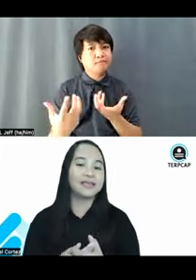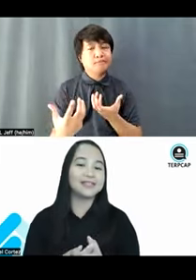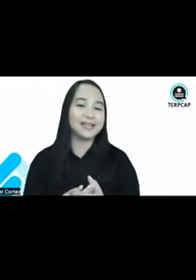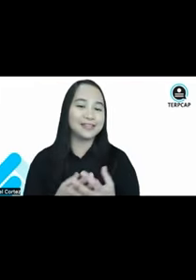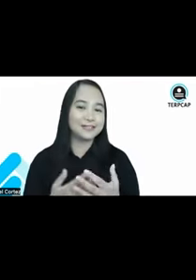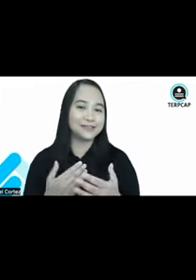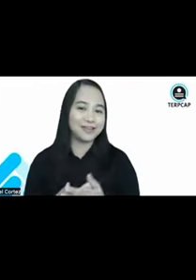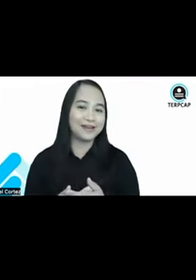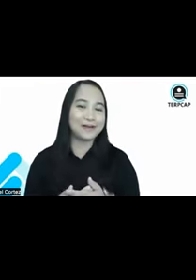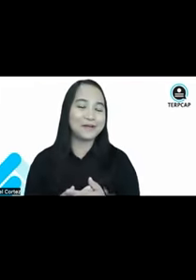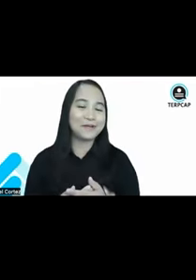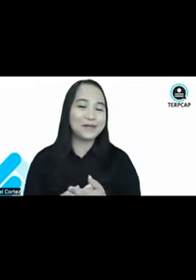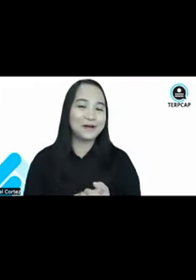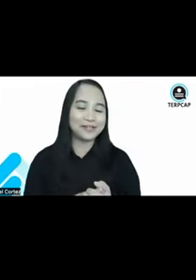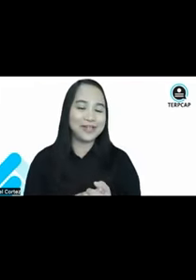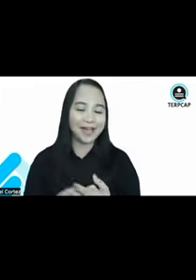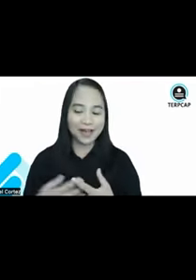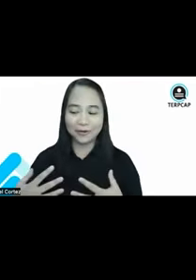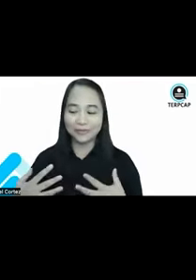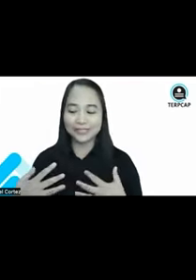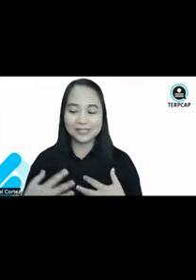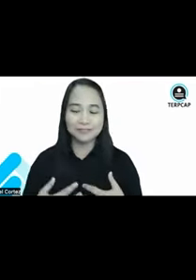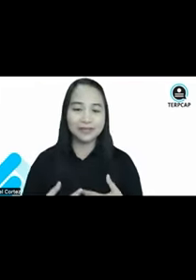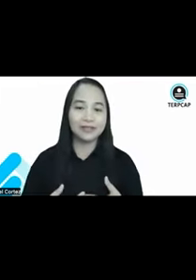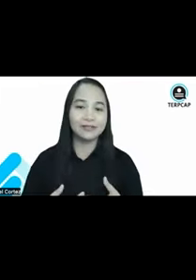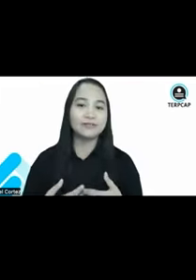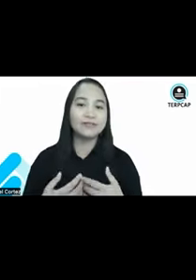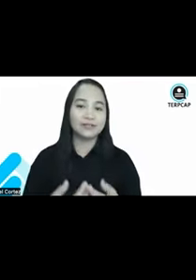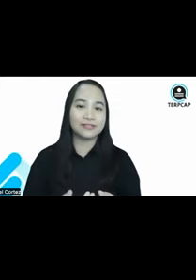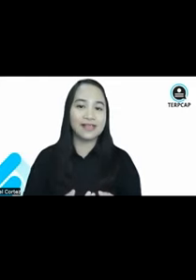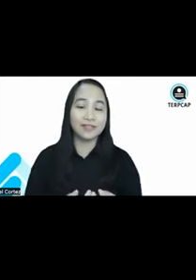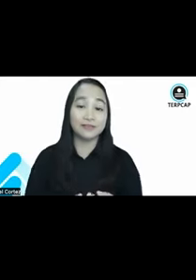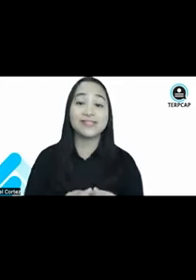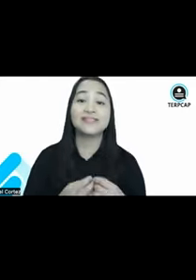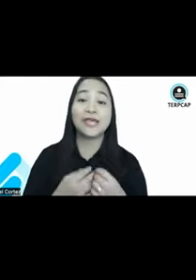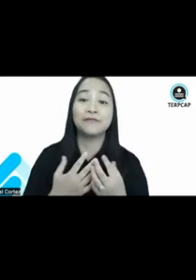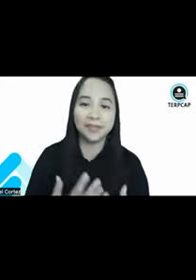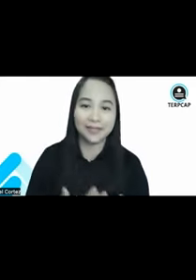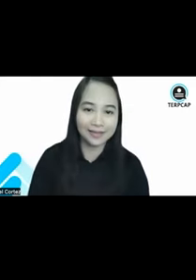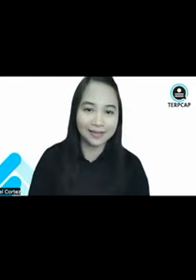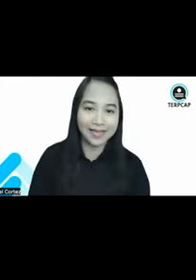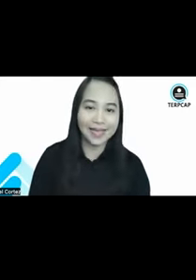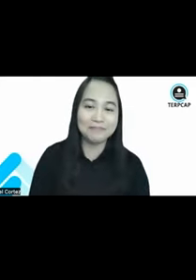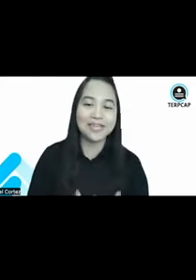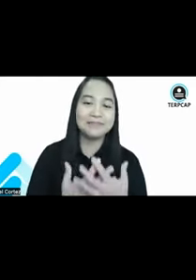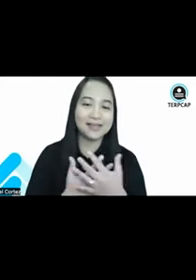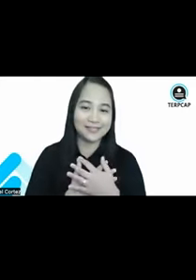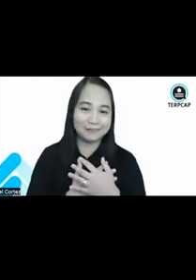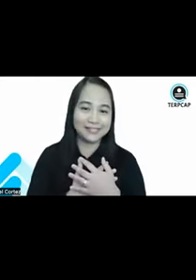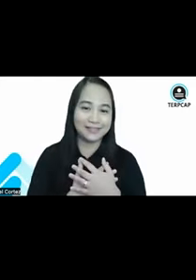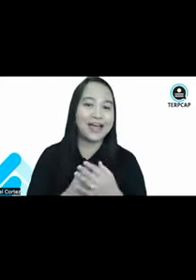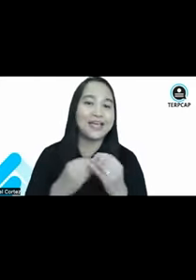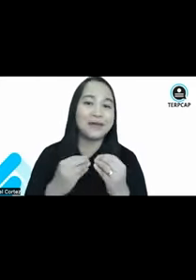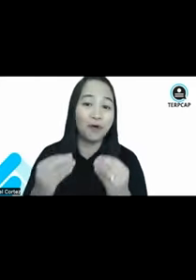And I'd like to share on how disability inclusion actually saved me, and made me